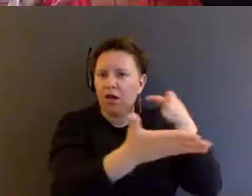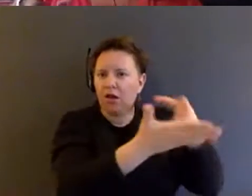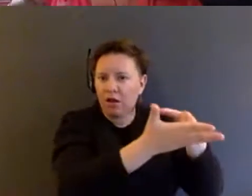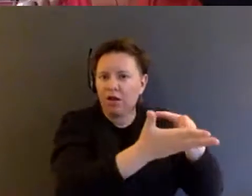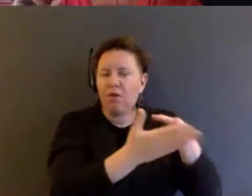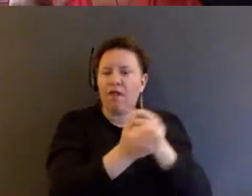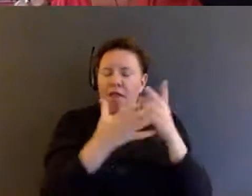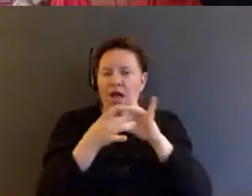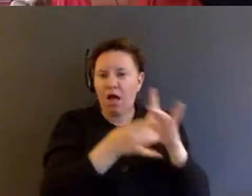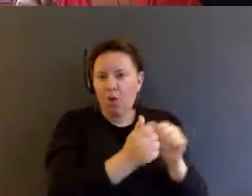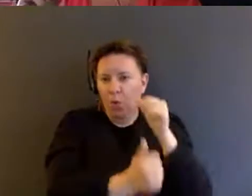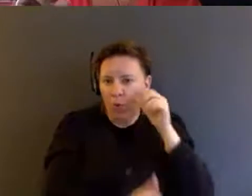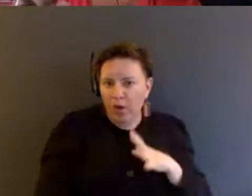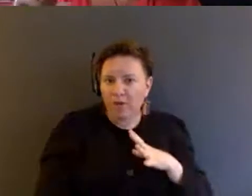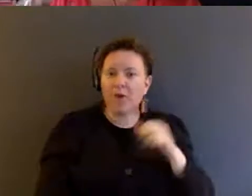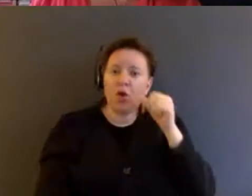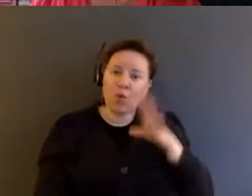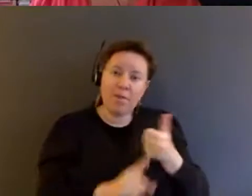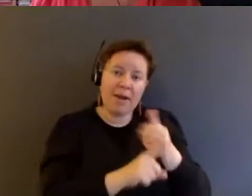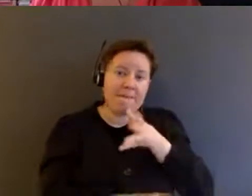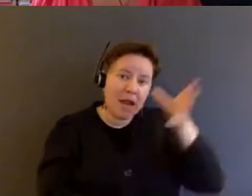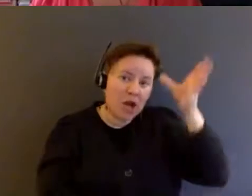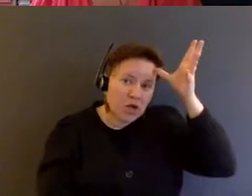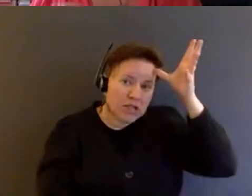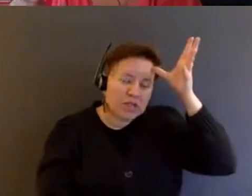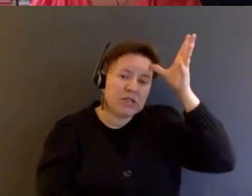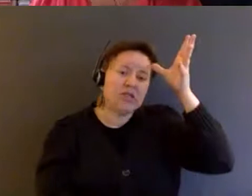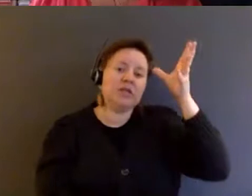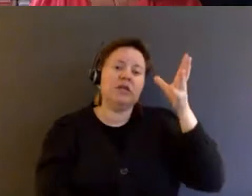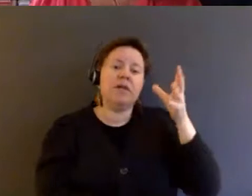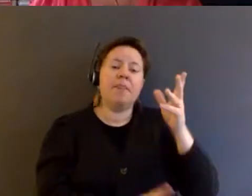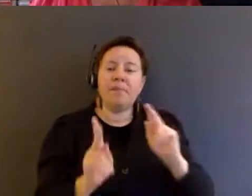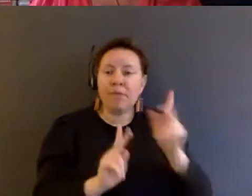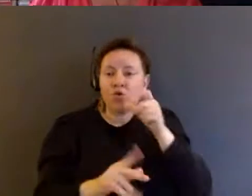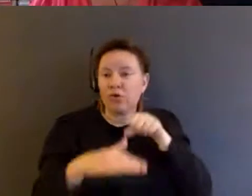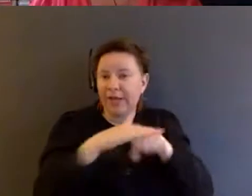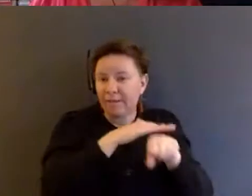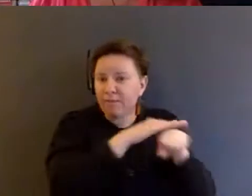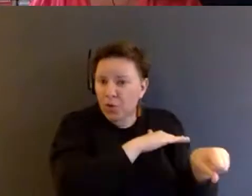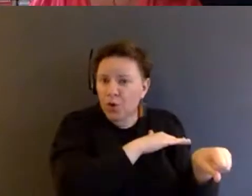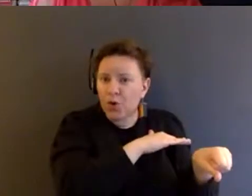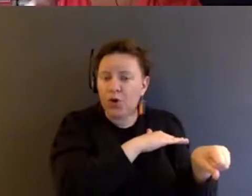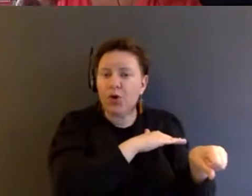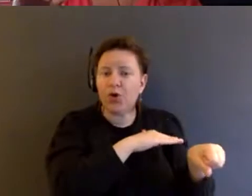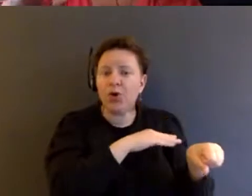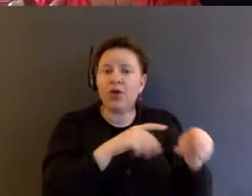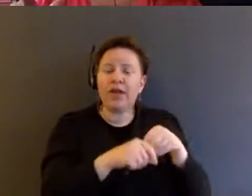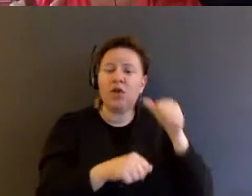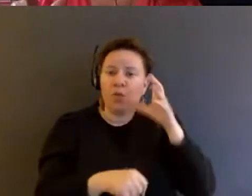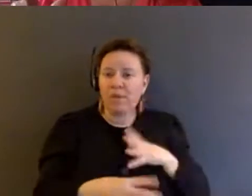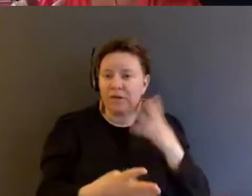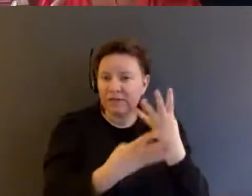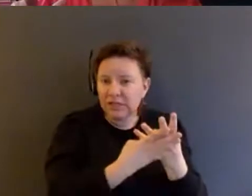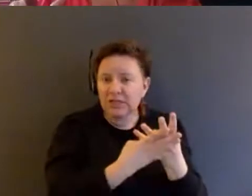with women, women as parents, people who give birth in women's facilities, and then